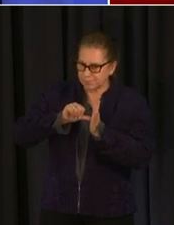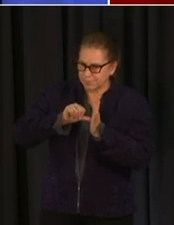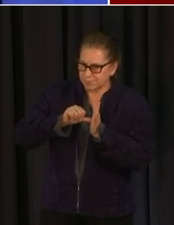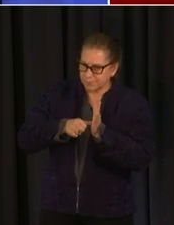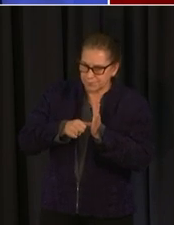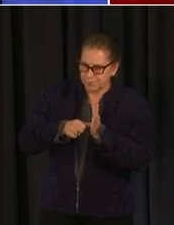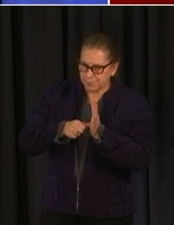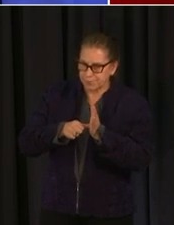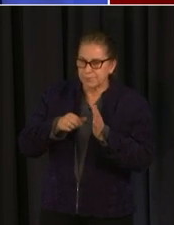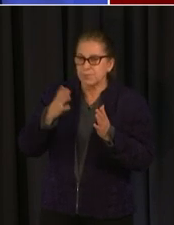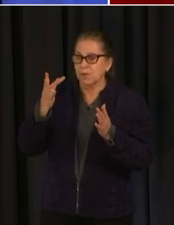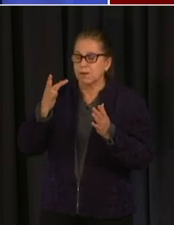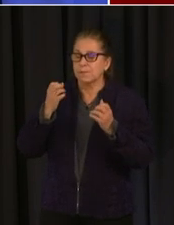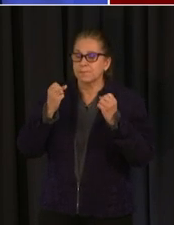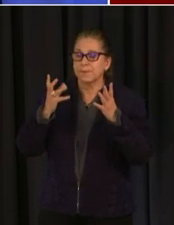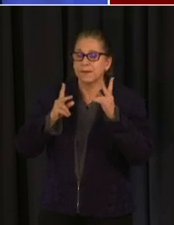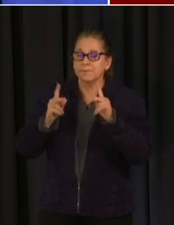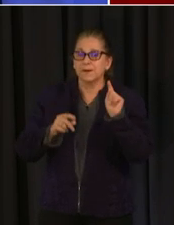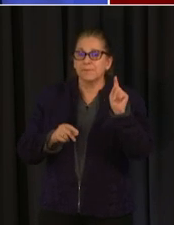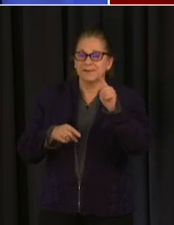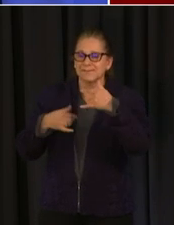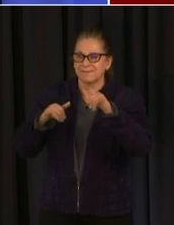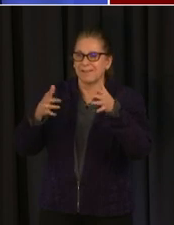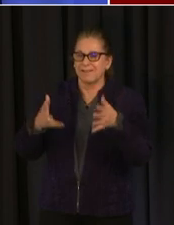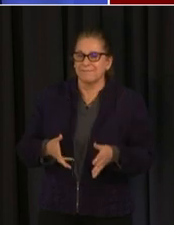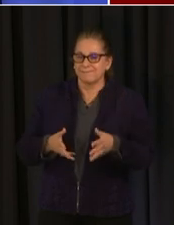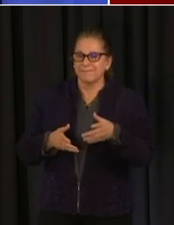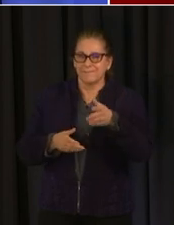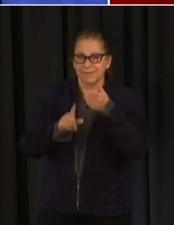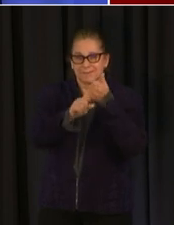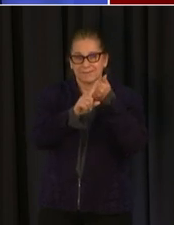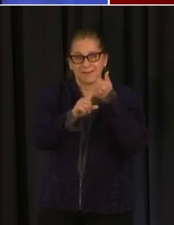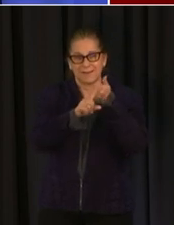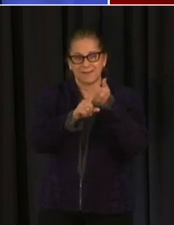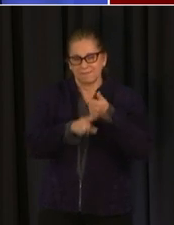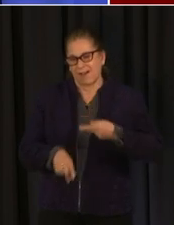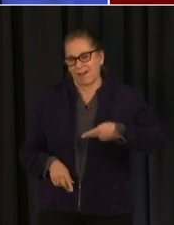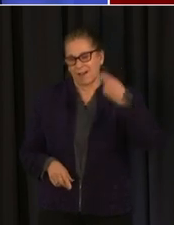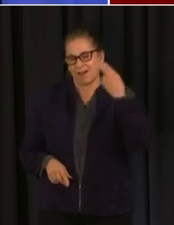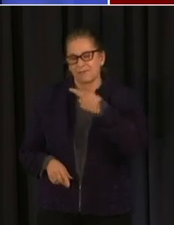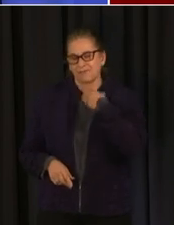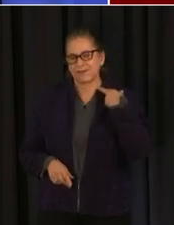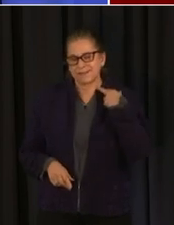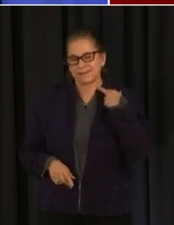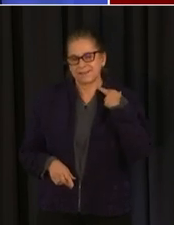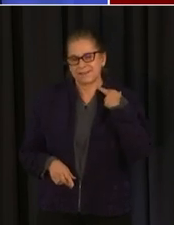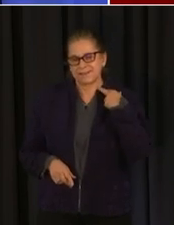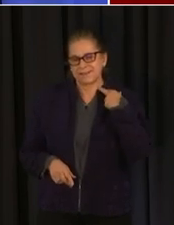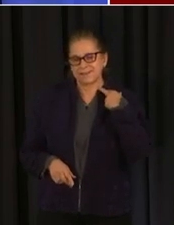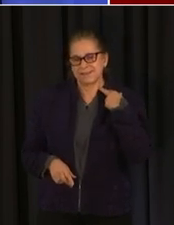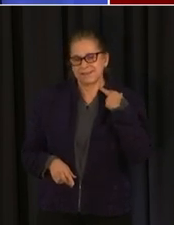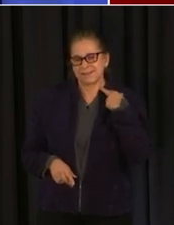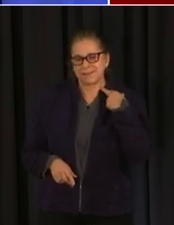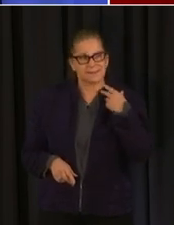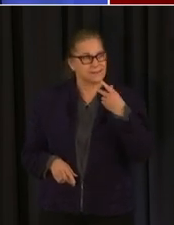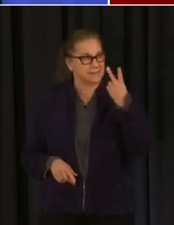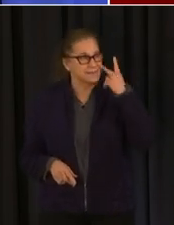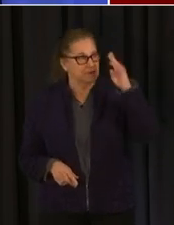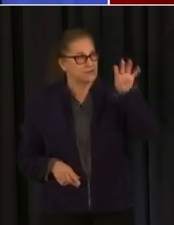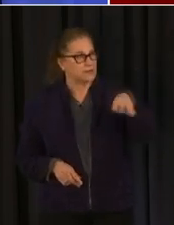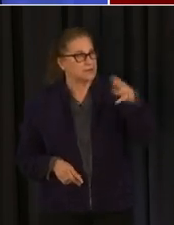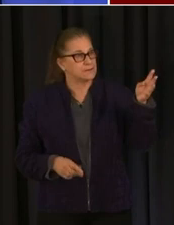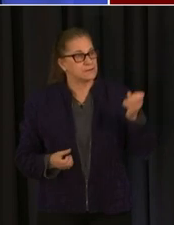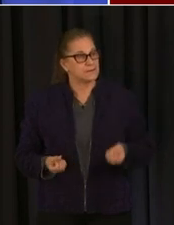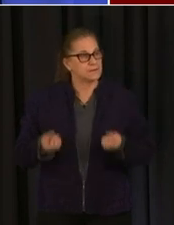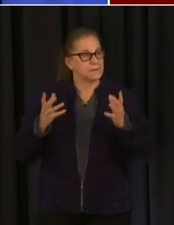activities um so talking about mask is one thing but vaccination go back to our chart where you can be in